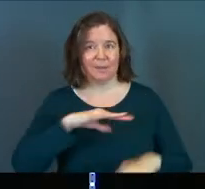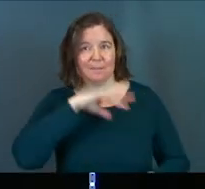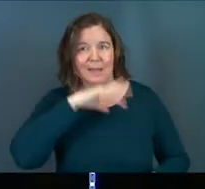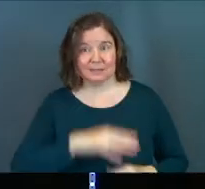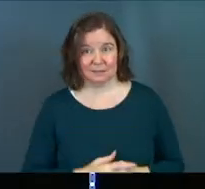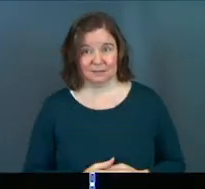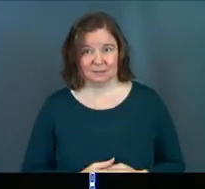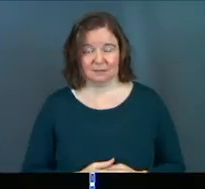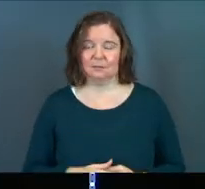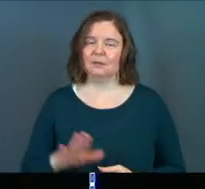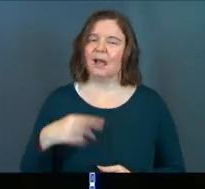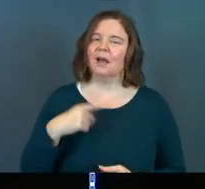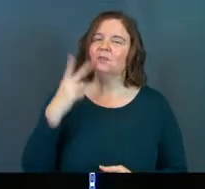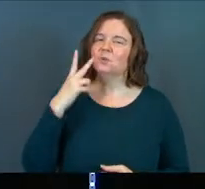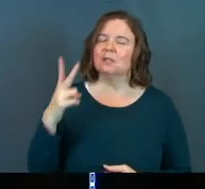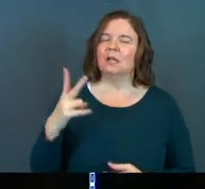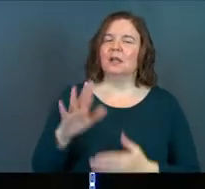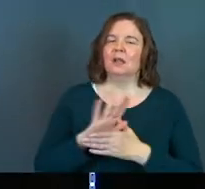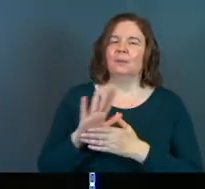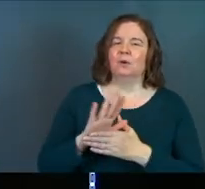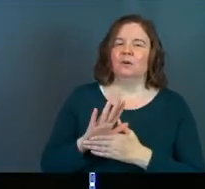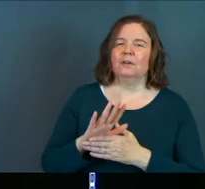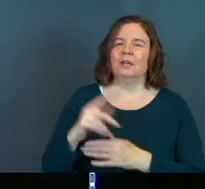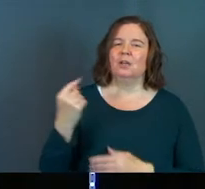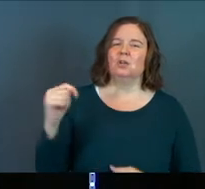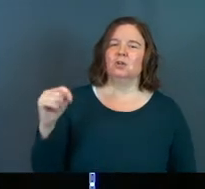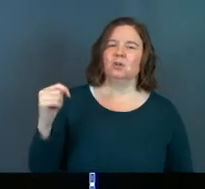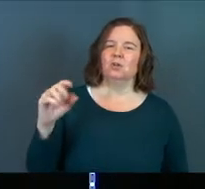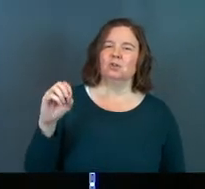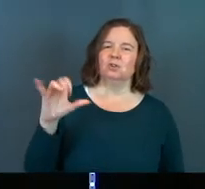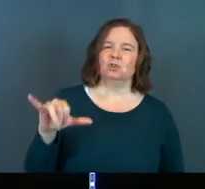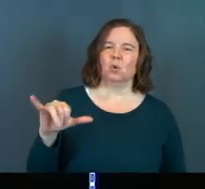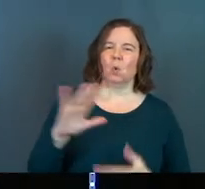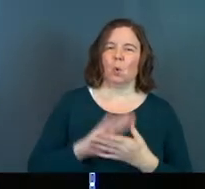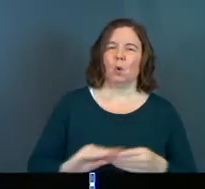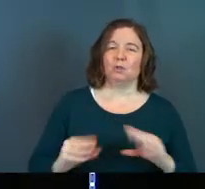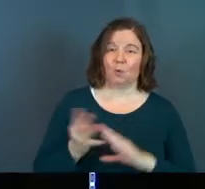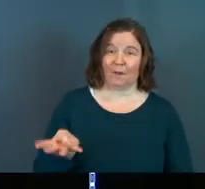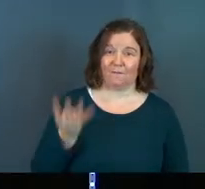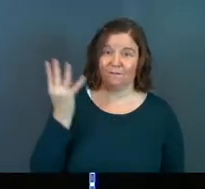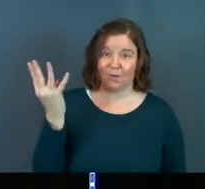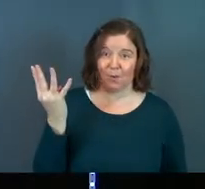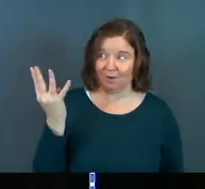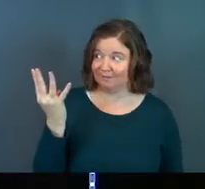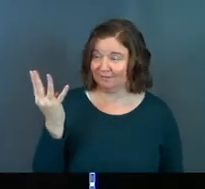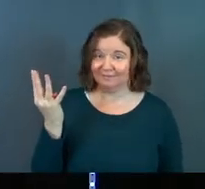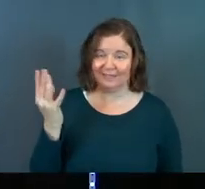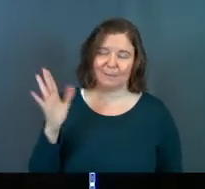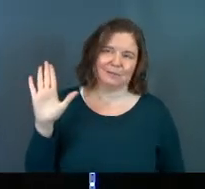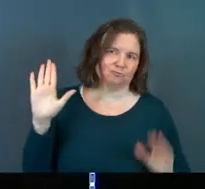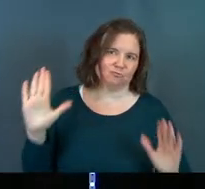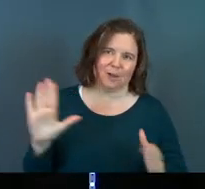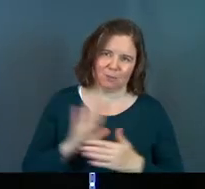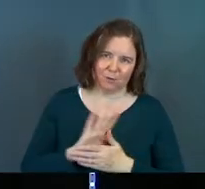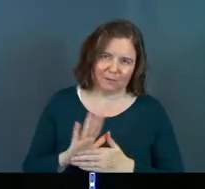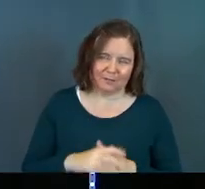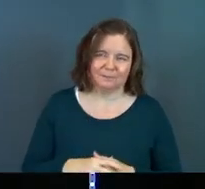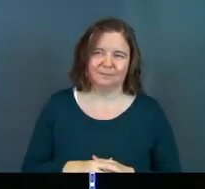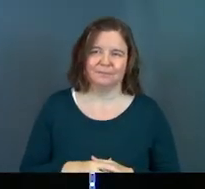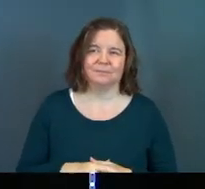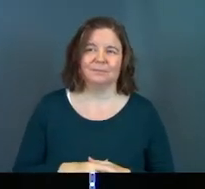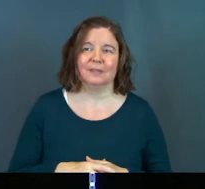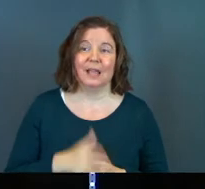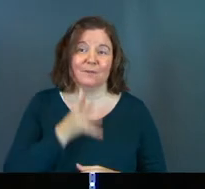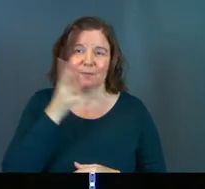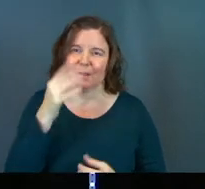Has anybody ever seen a Toy Story 4? Come on. Great movie, yeah? All the Toy Stories, just classics, right? Come